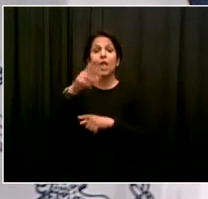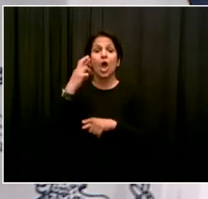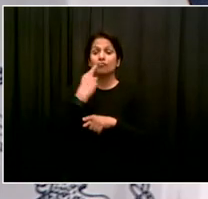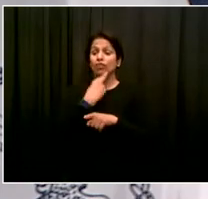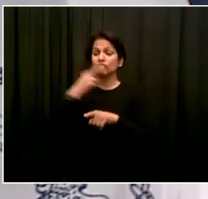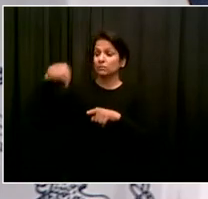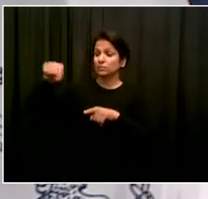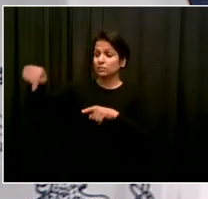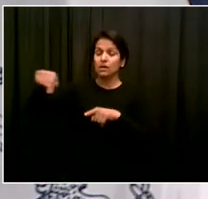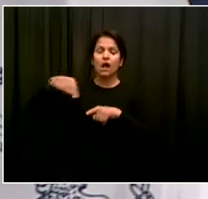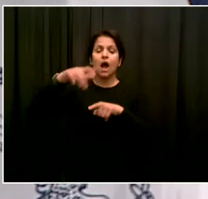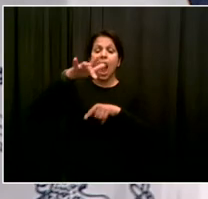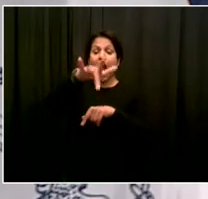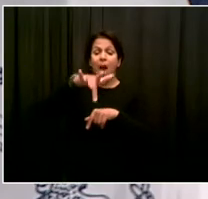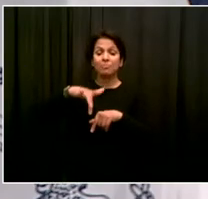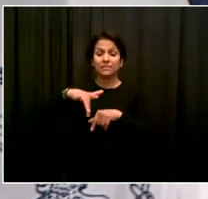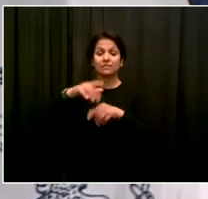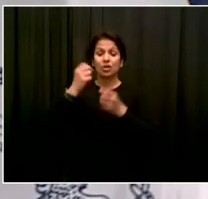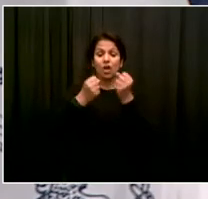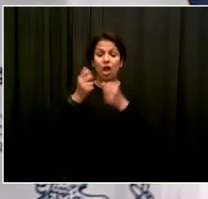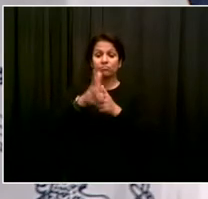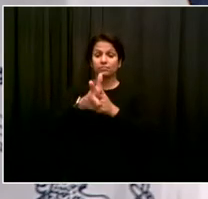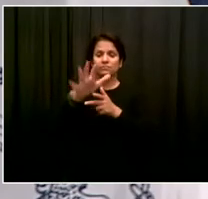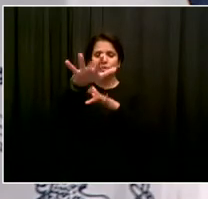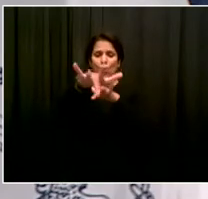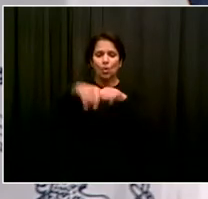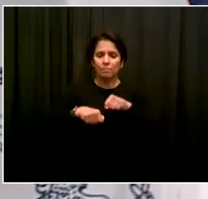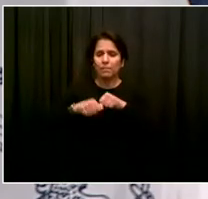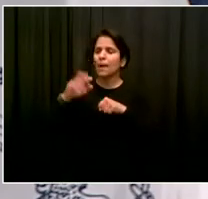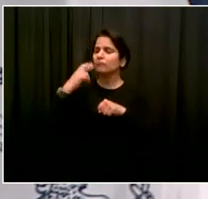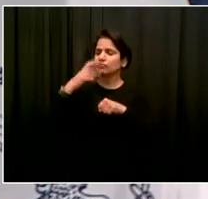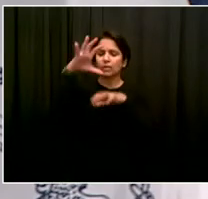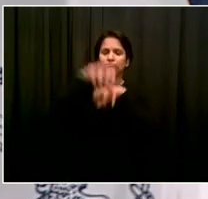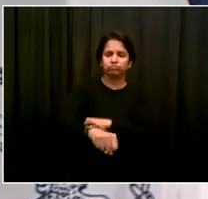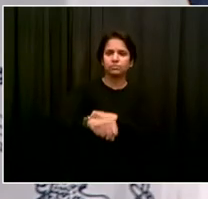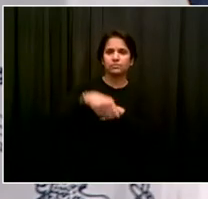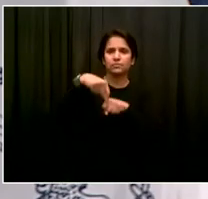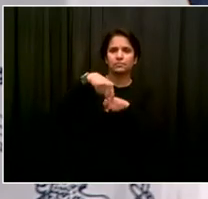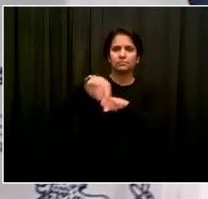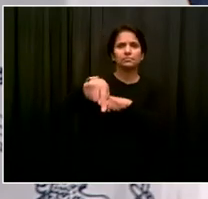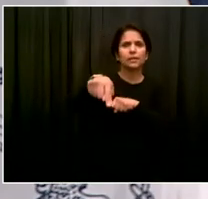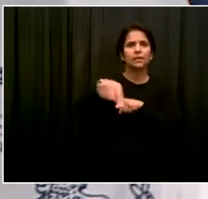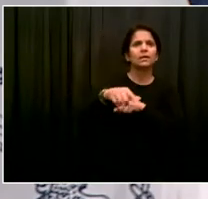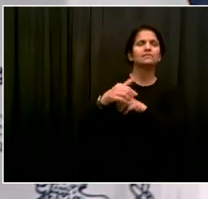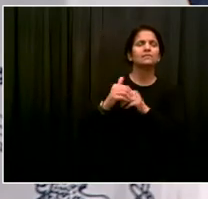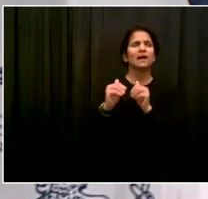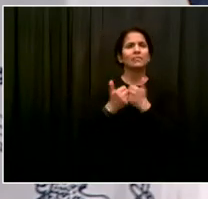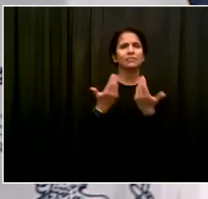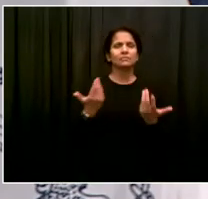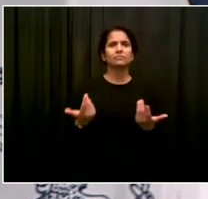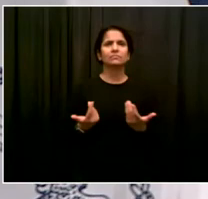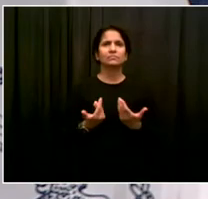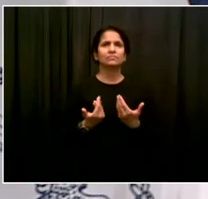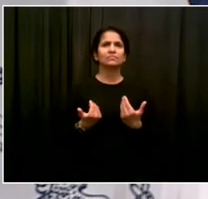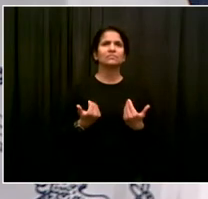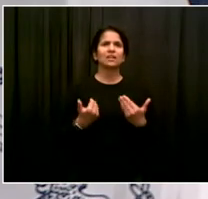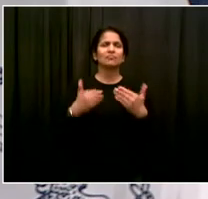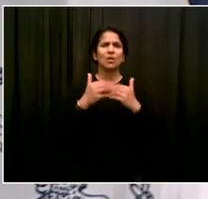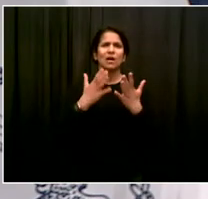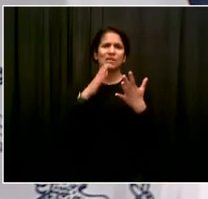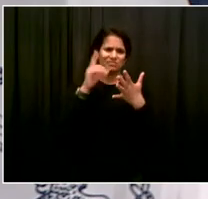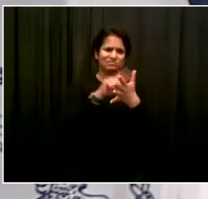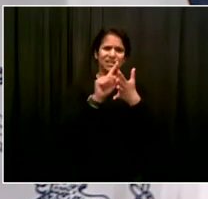thing and sort of check the box. I think it's a lot of different strategies that all come together to reduce car use. Go ahead, Steve.